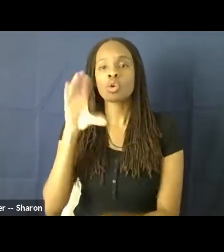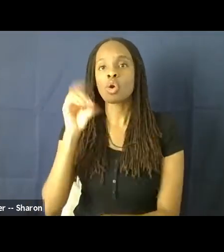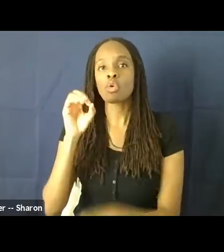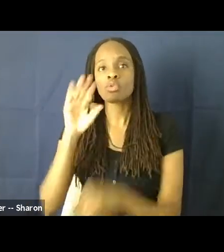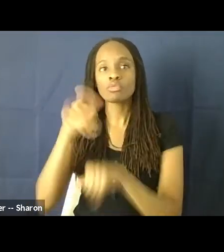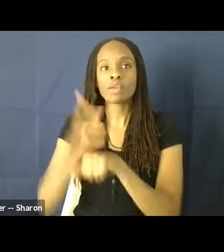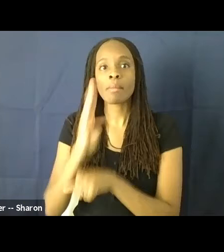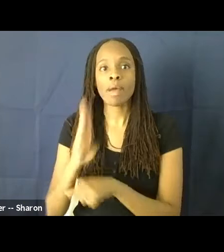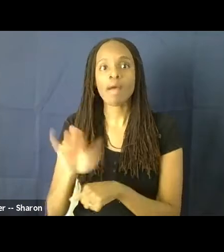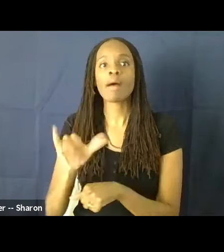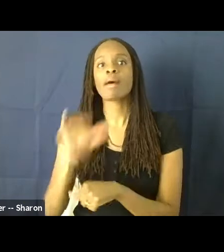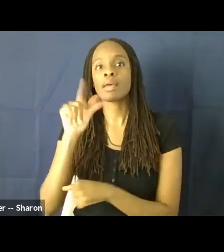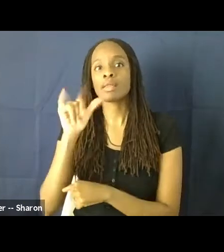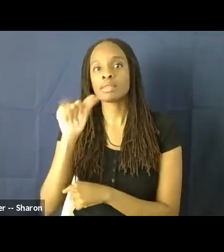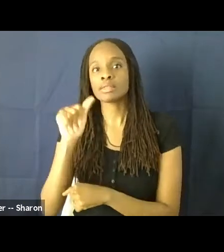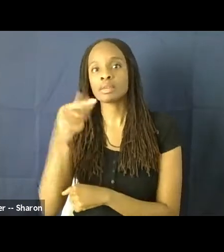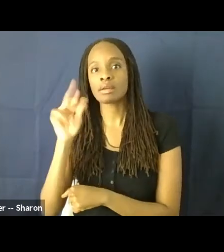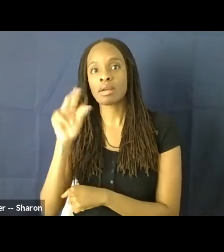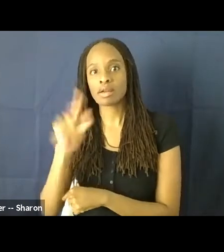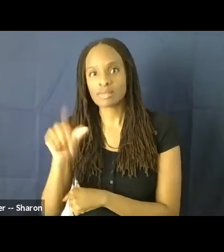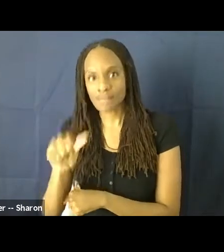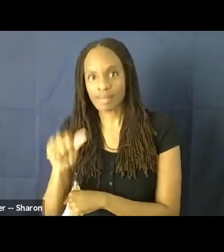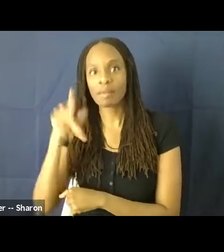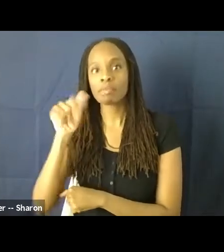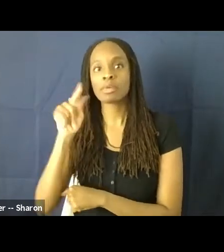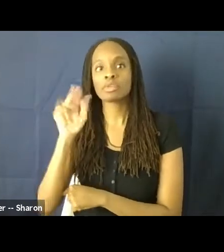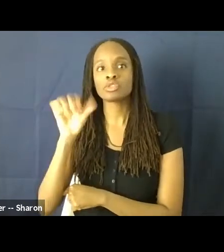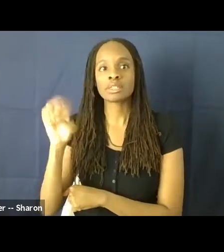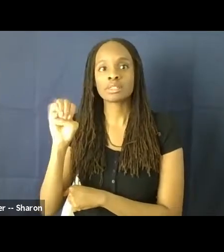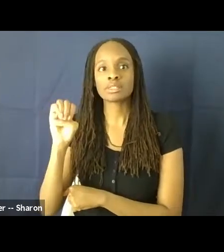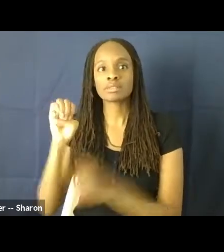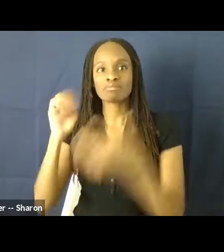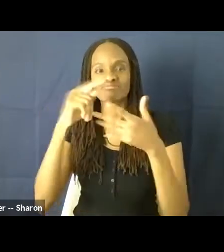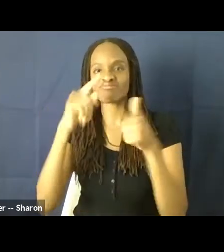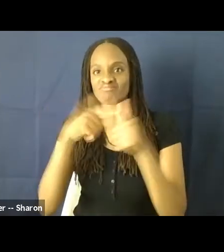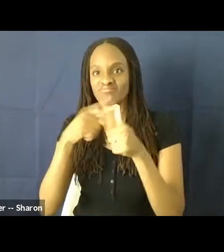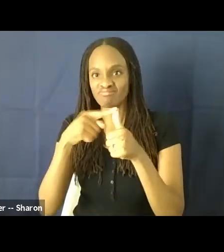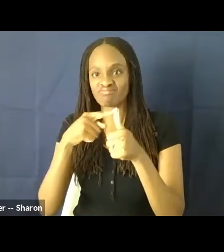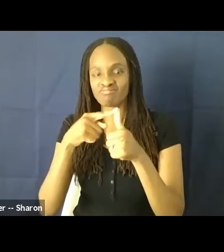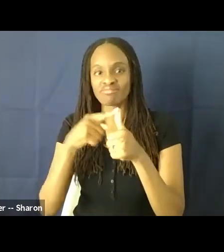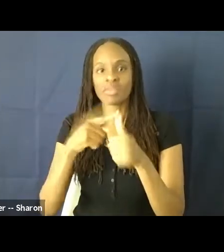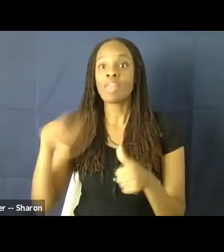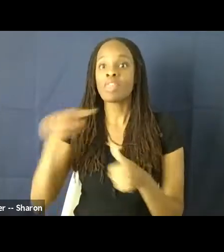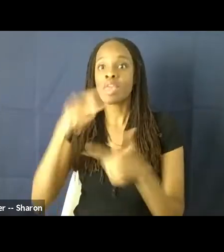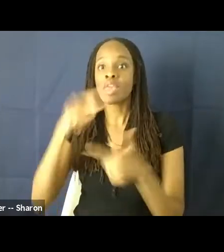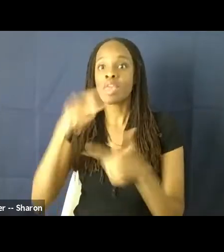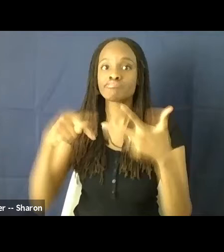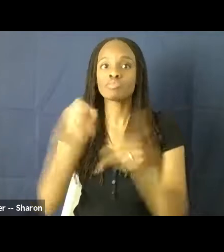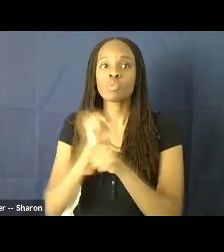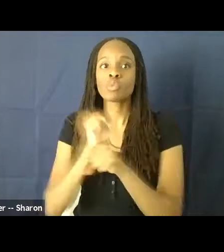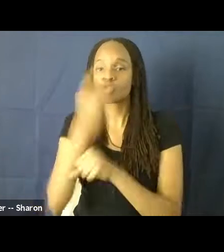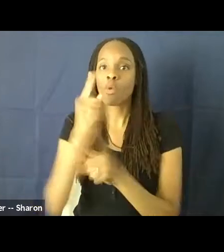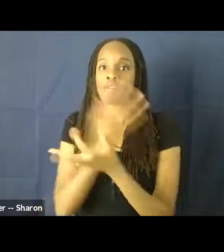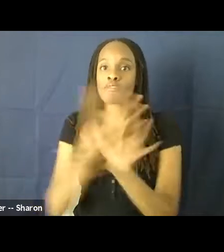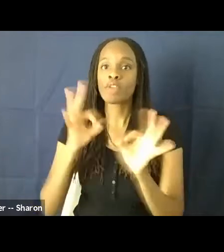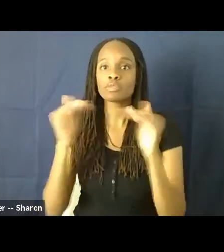Patrice Khan Colors and Ulta Medi. And the group has a commitment to work vigorously for freedom and justice for all black people